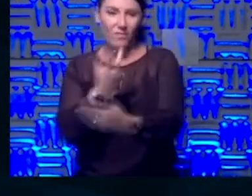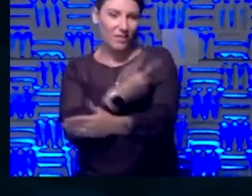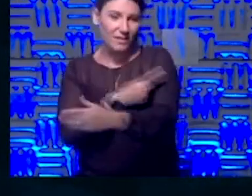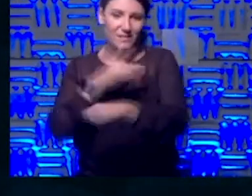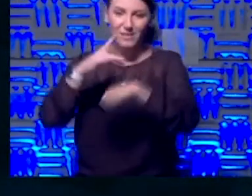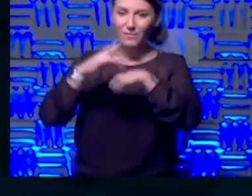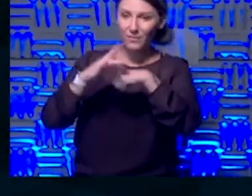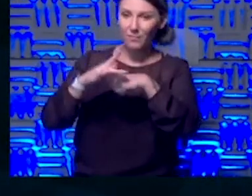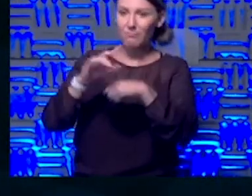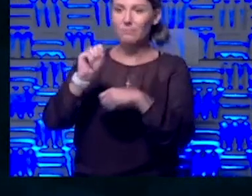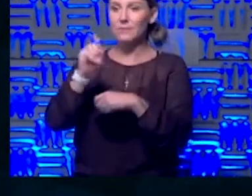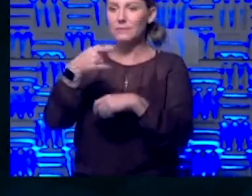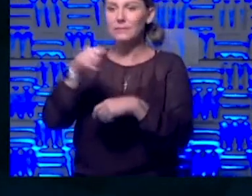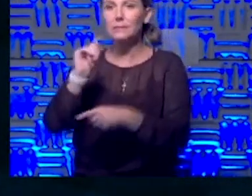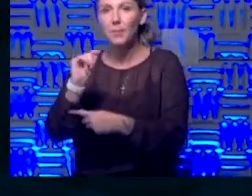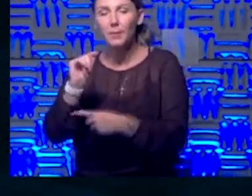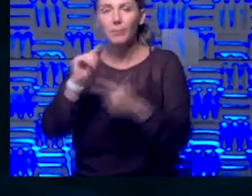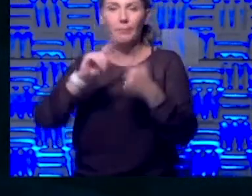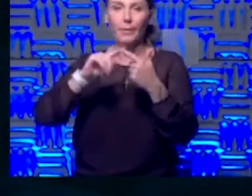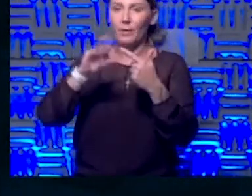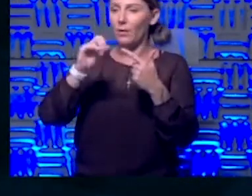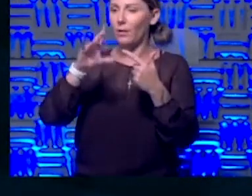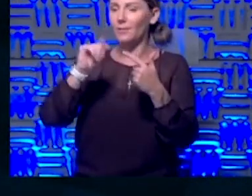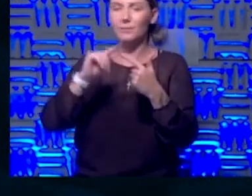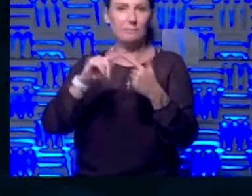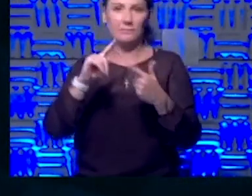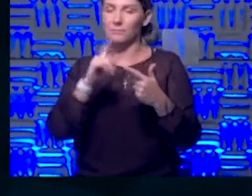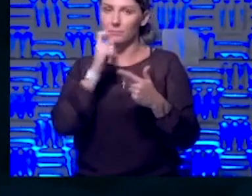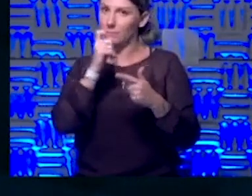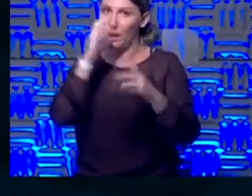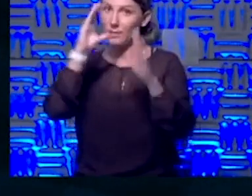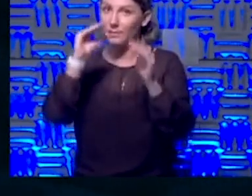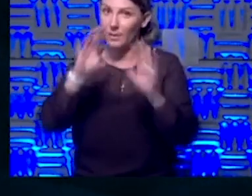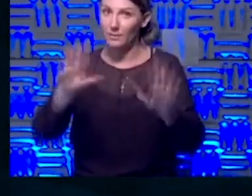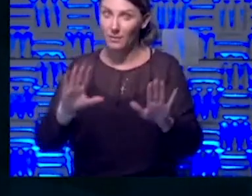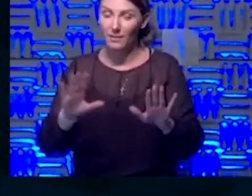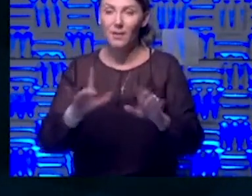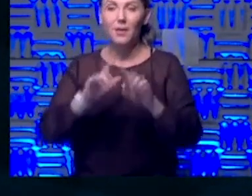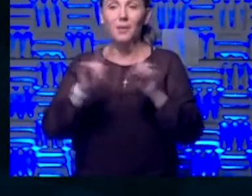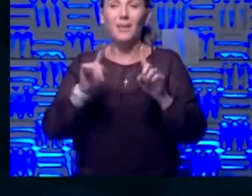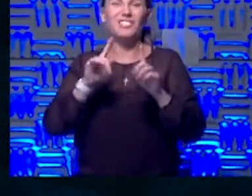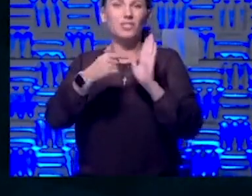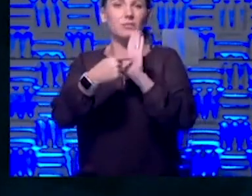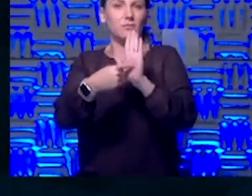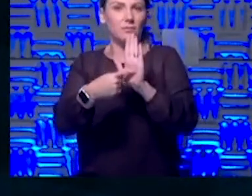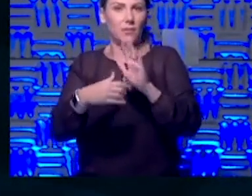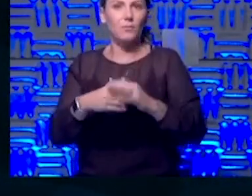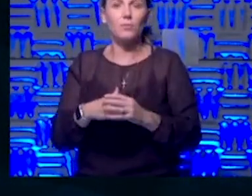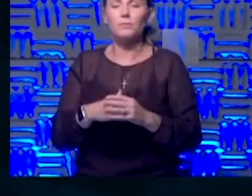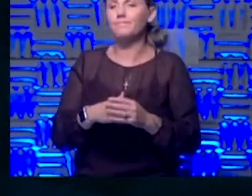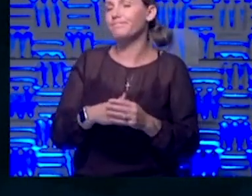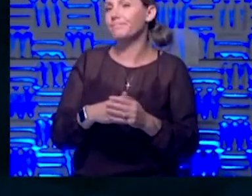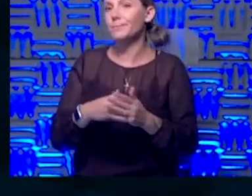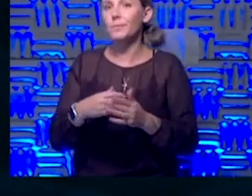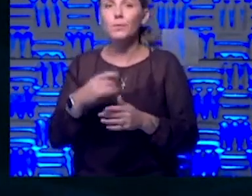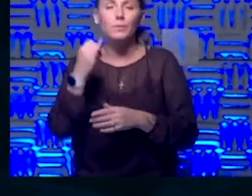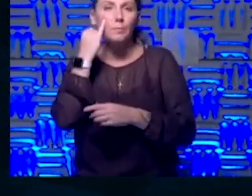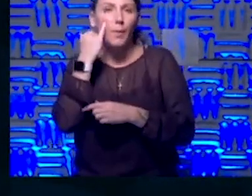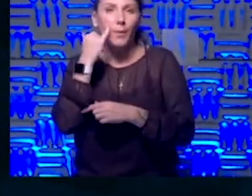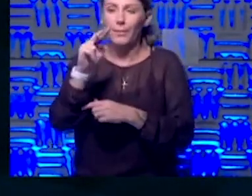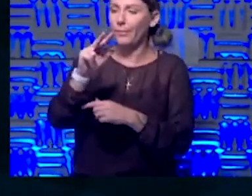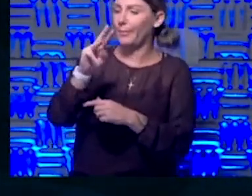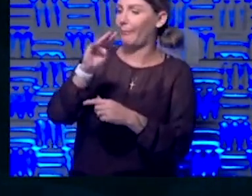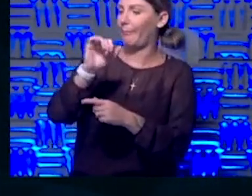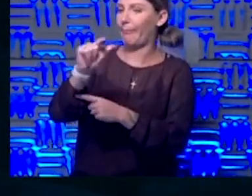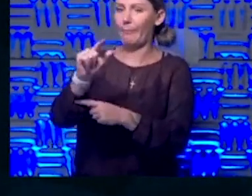say like September, October, which I'm not expecting that, but just as an example, say we had 3 million doses, there'd be no